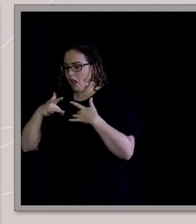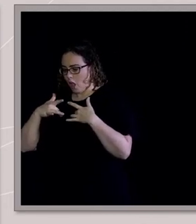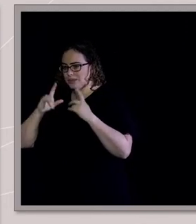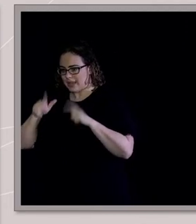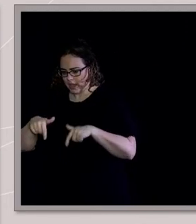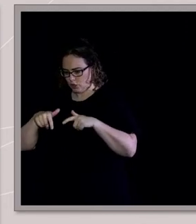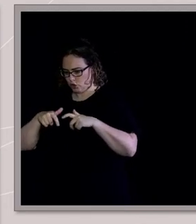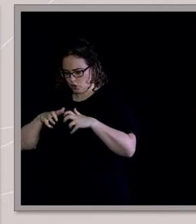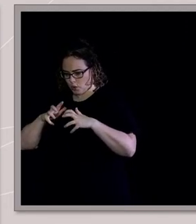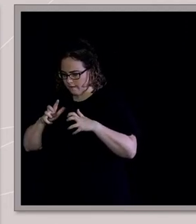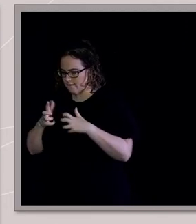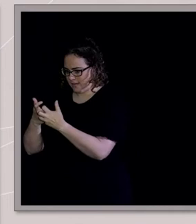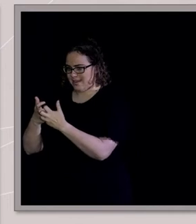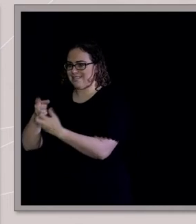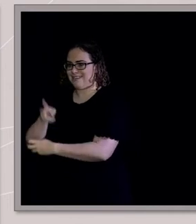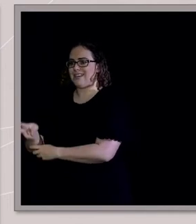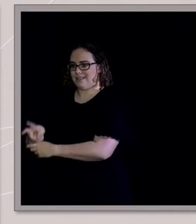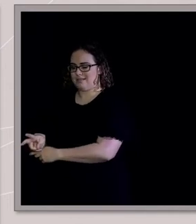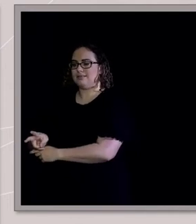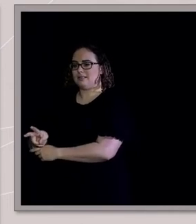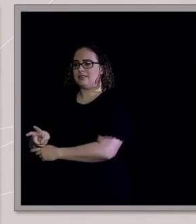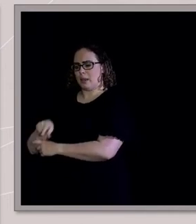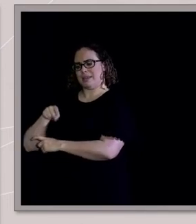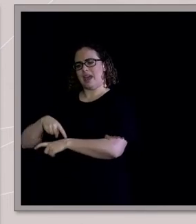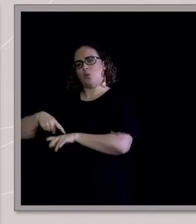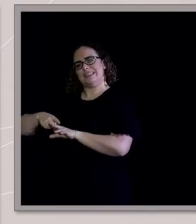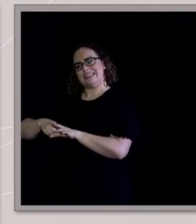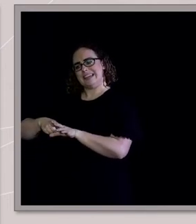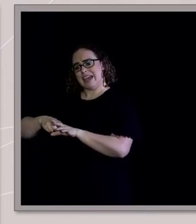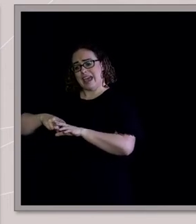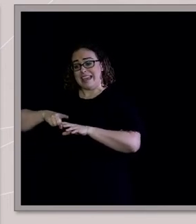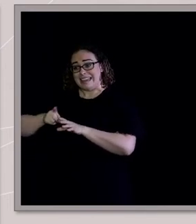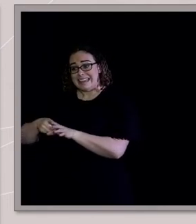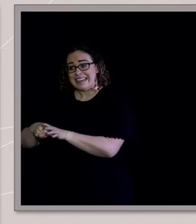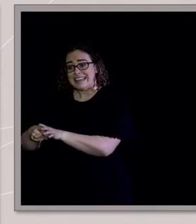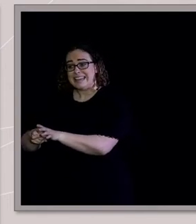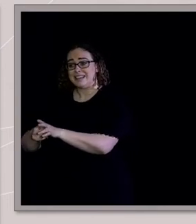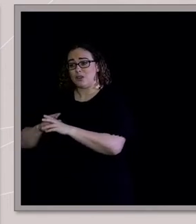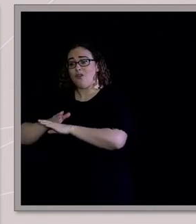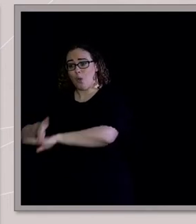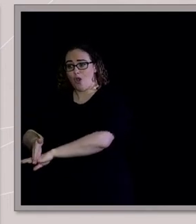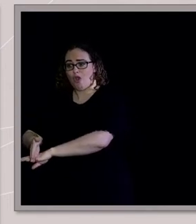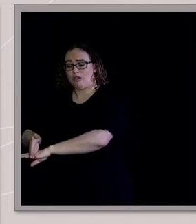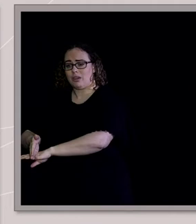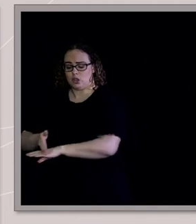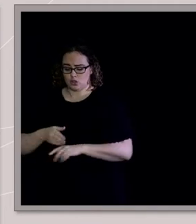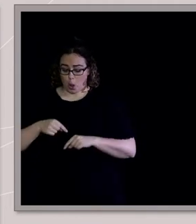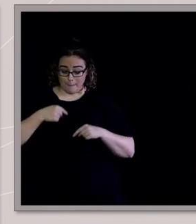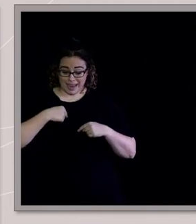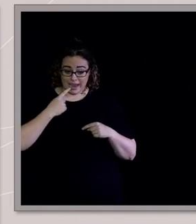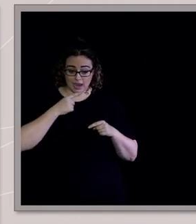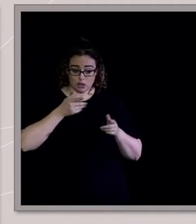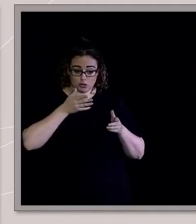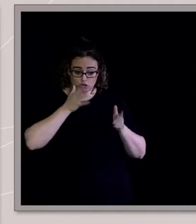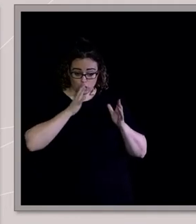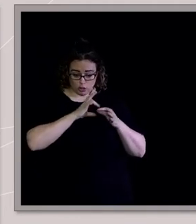identity started to form as well. But this all took years, you know. And so finding my truth was only the start of that journey. And then it just built from